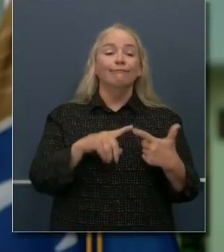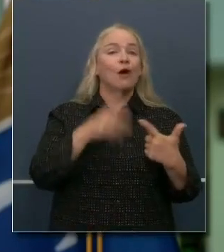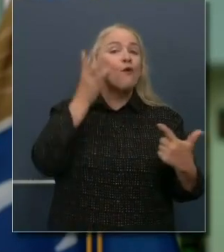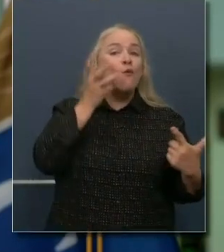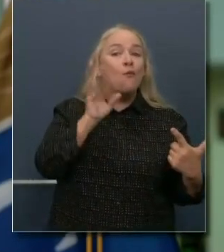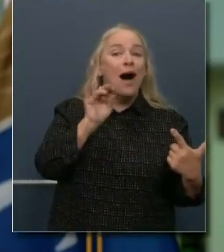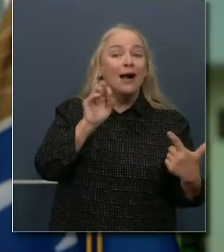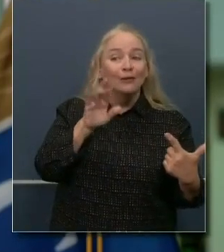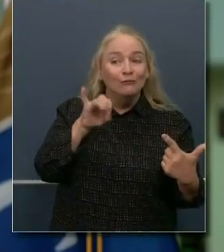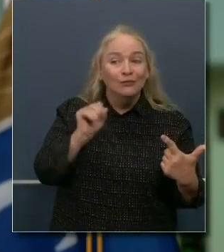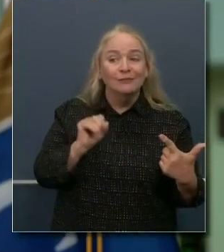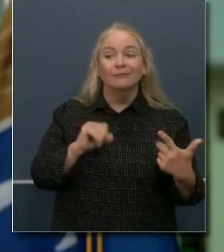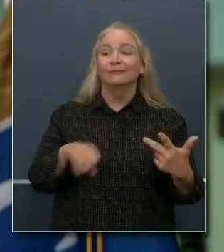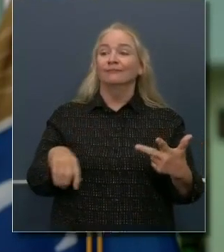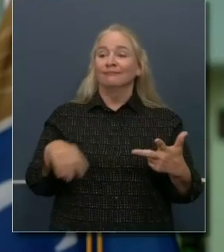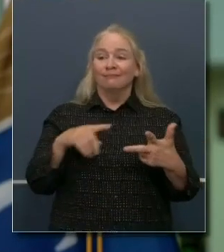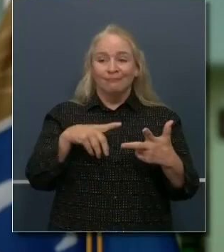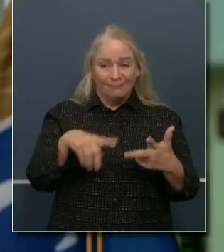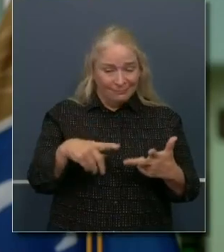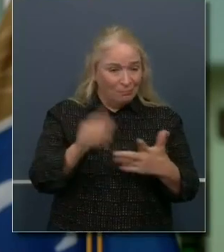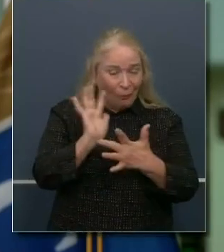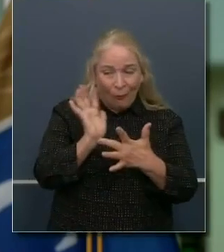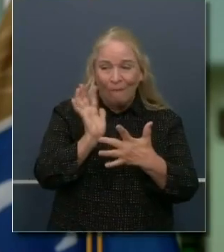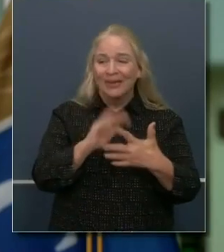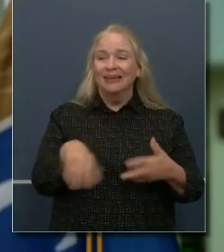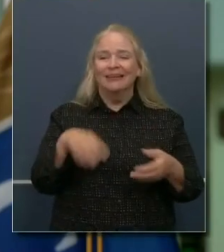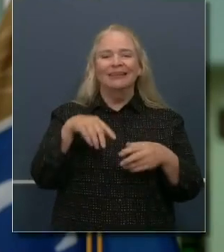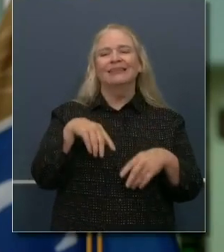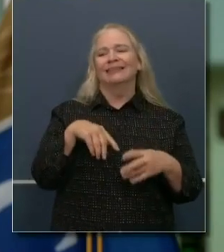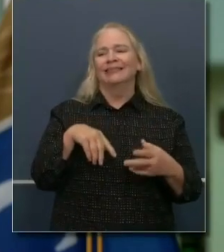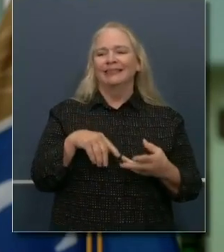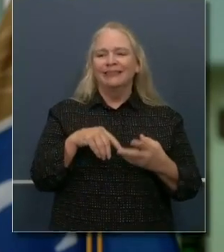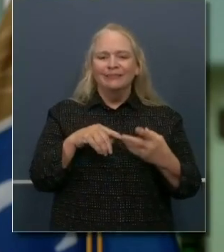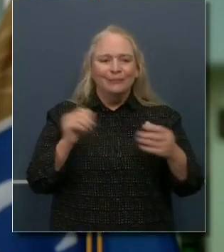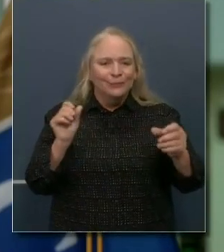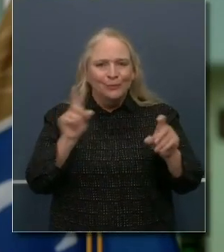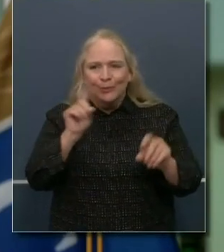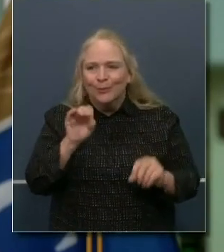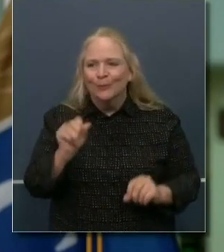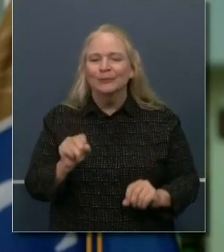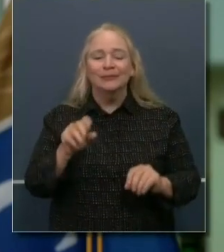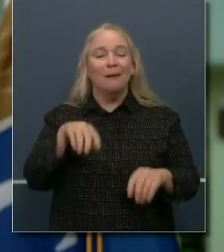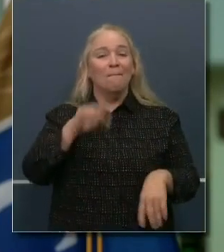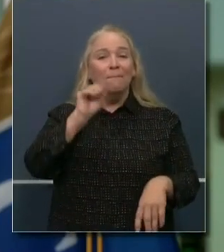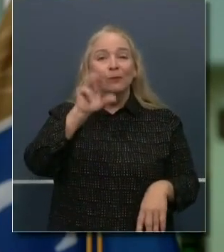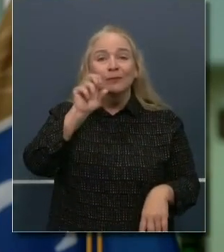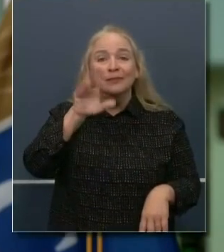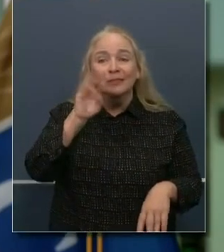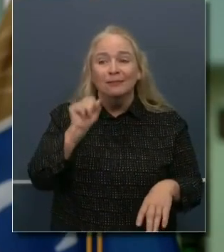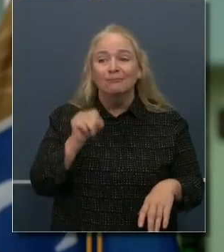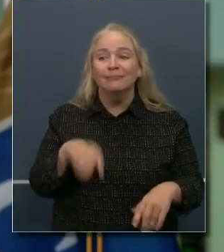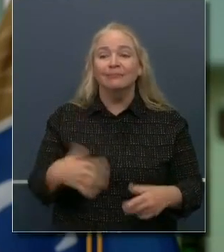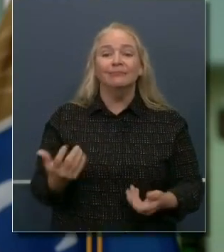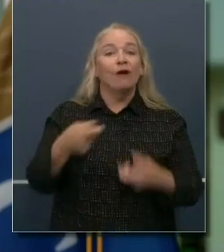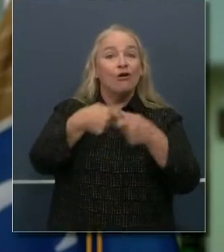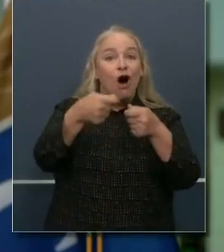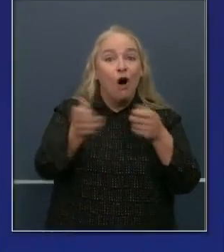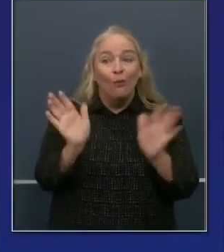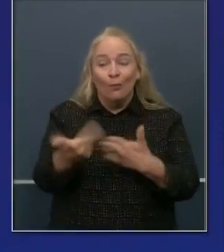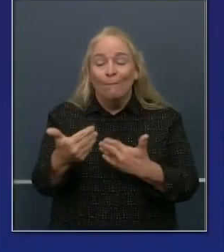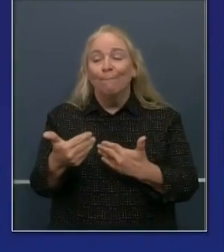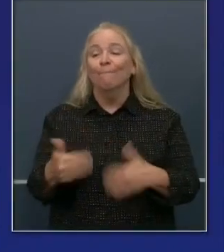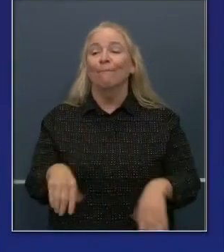movie theaters, family entertainment centers, zoos and museums, card rooms, and the shuttering of all